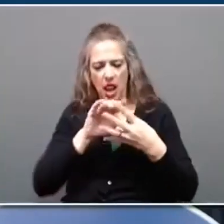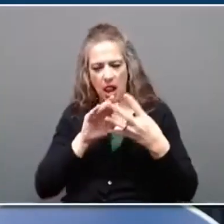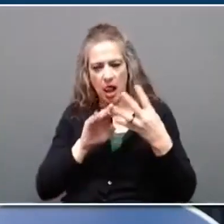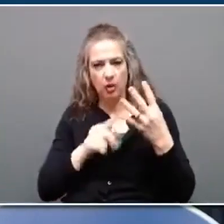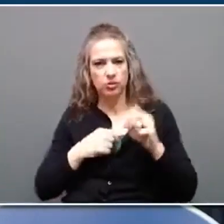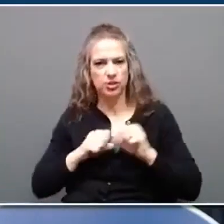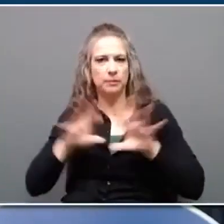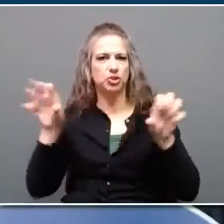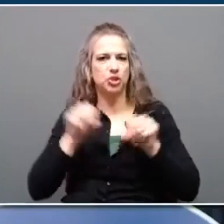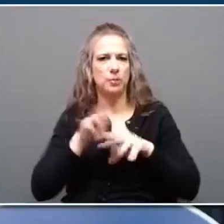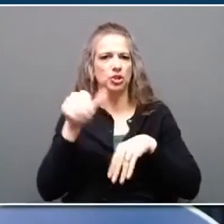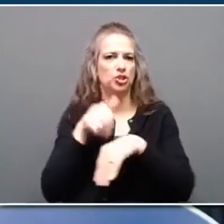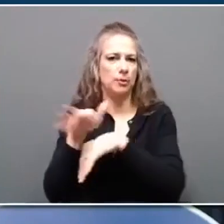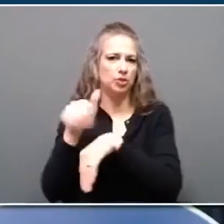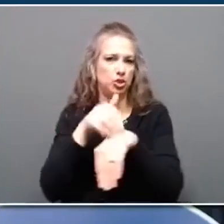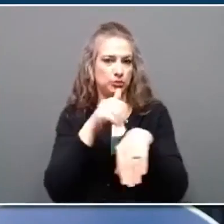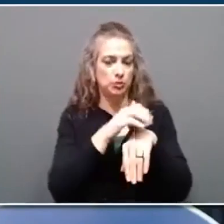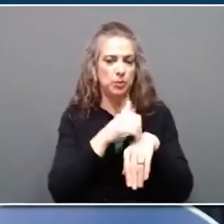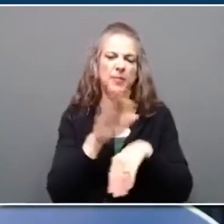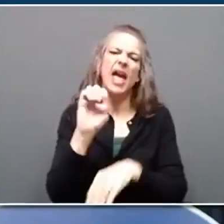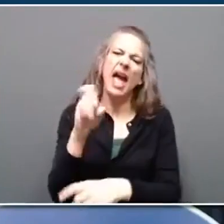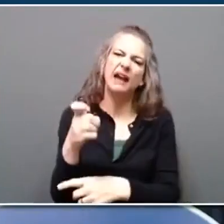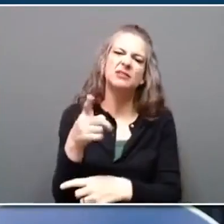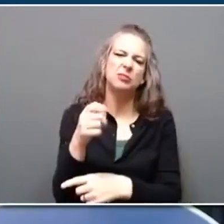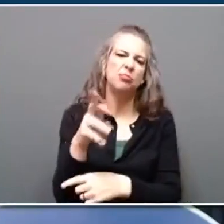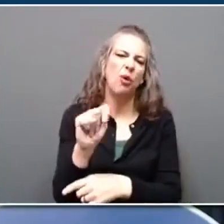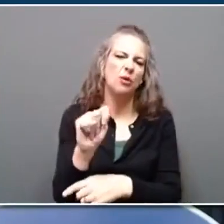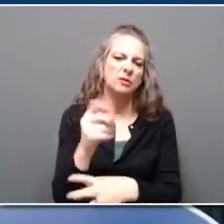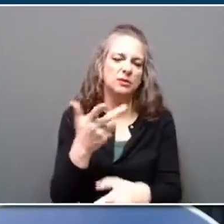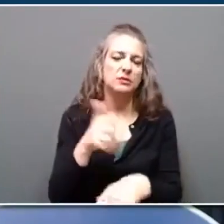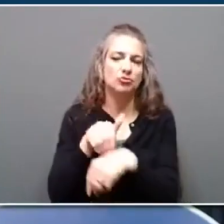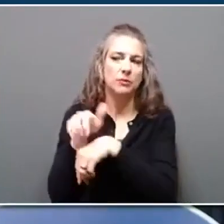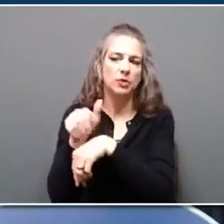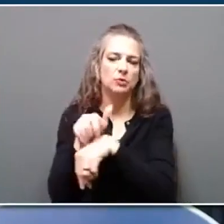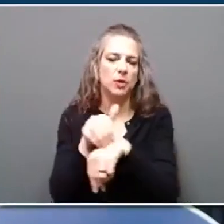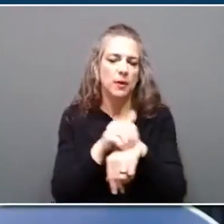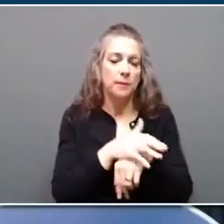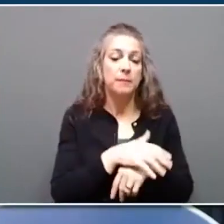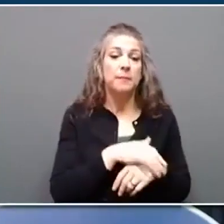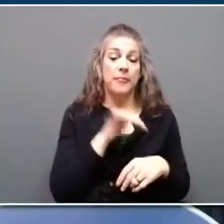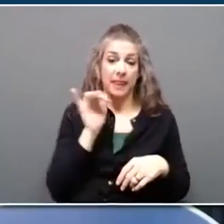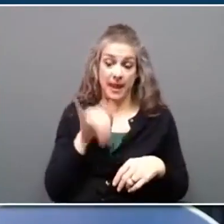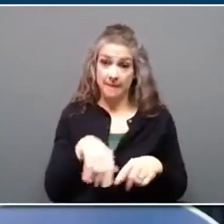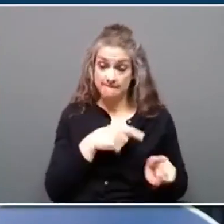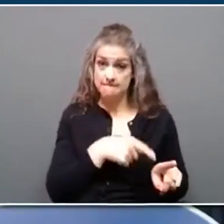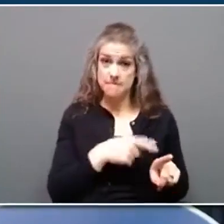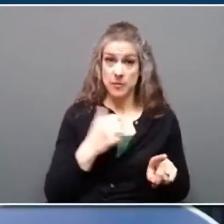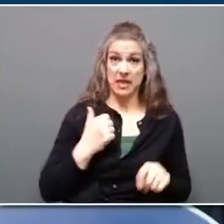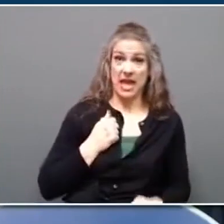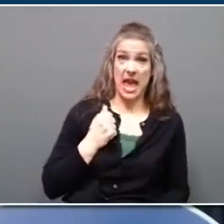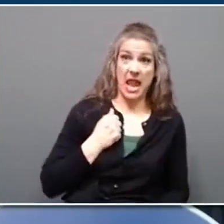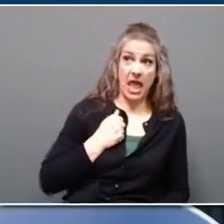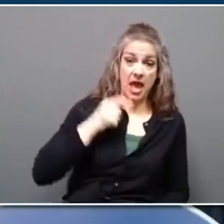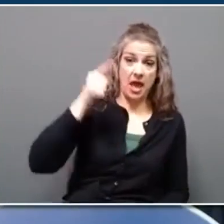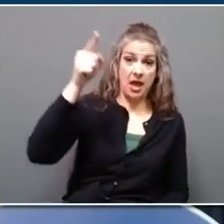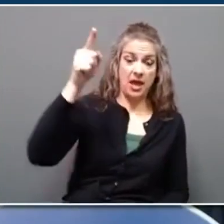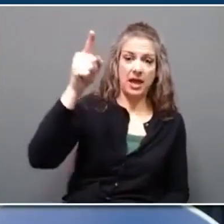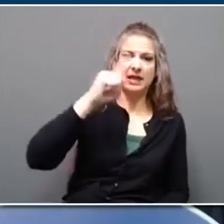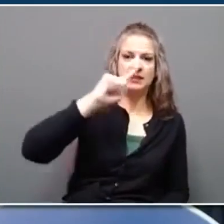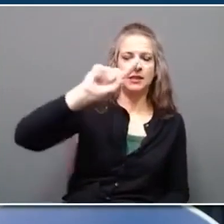Our top export destinations have remained fairly consistent in recent years, with Canada continuing to be our leading